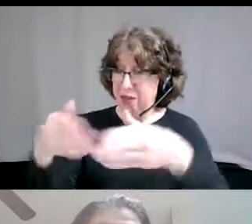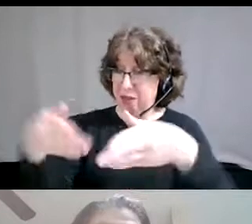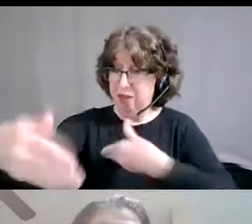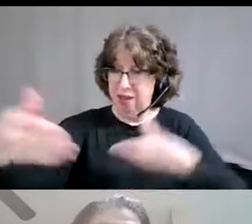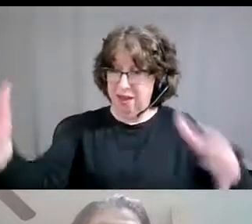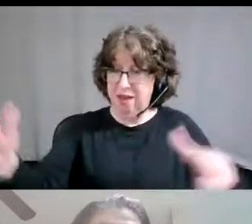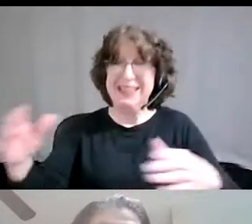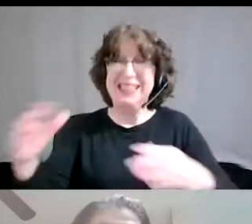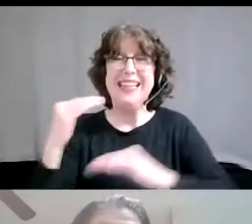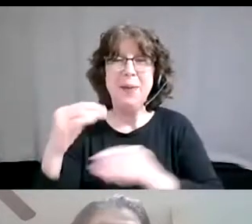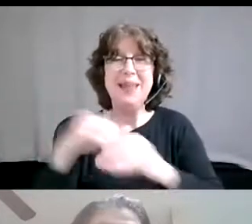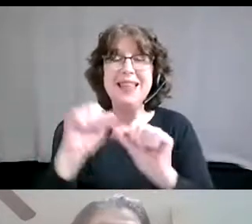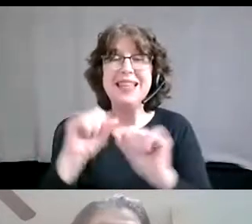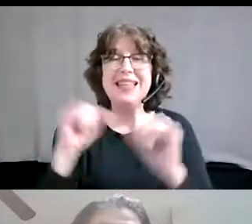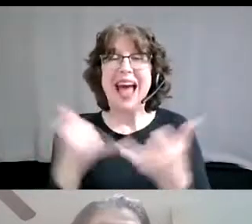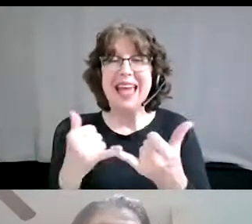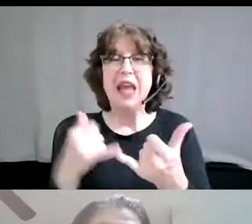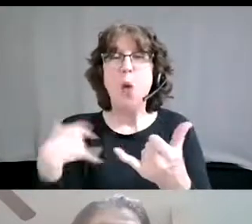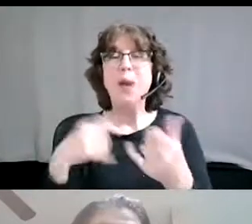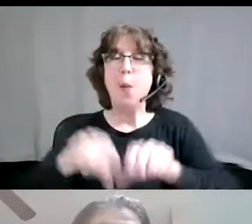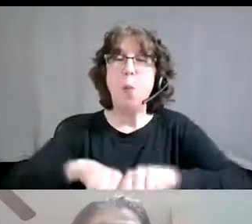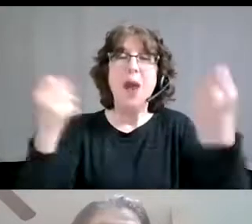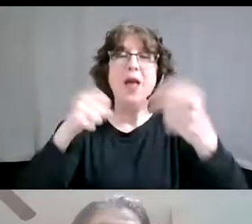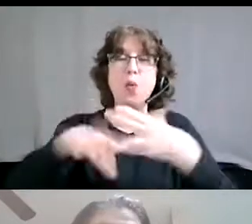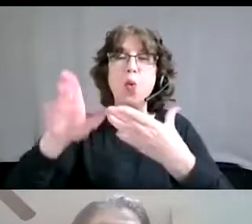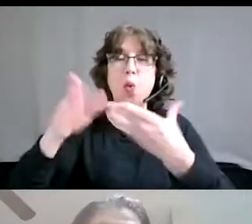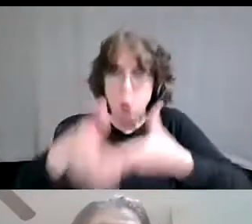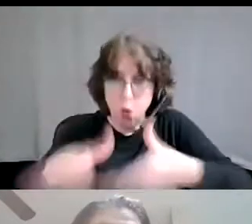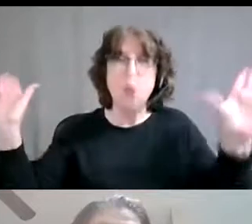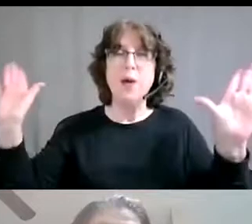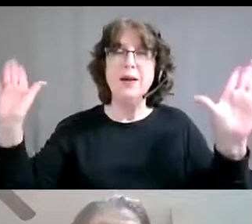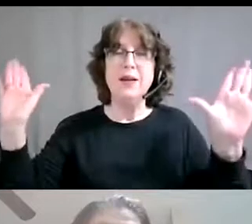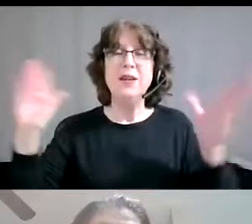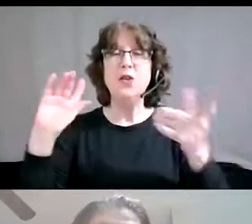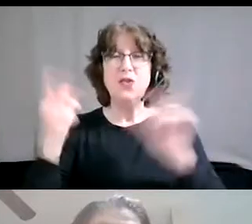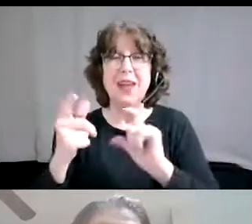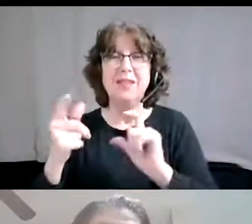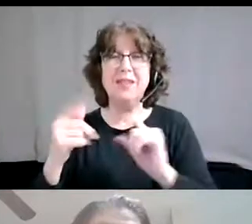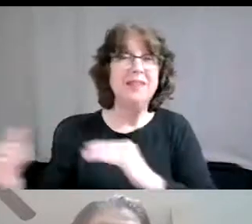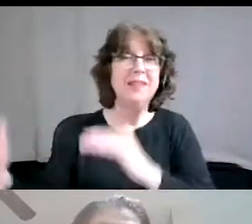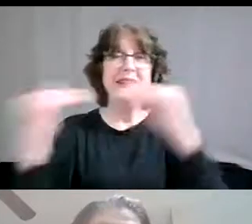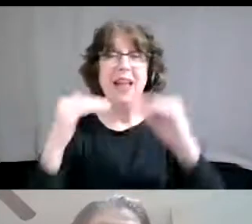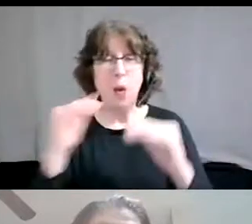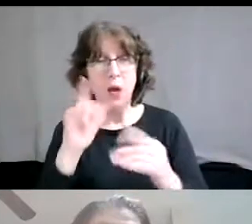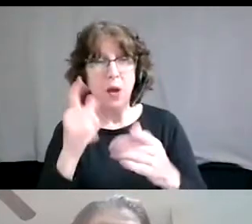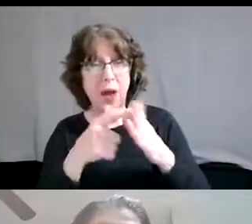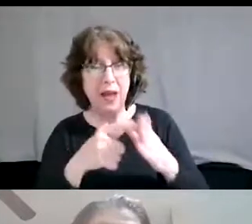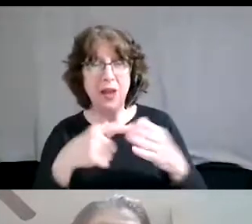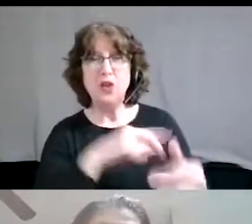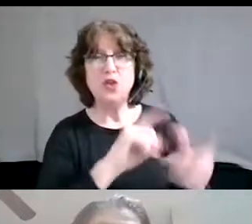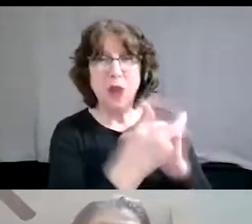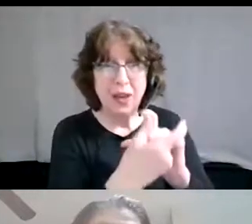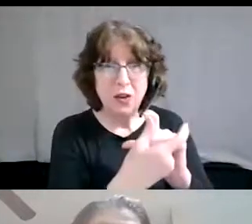order to make equity work move forward. And that would take change, that would take risk, and that would take